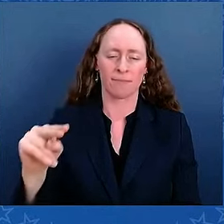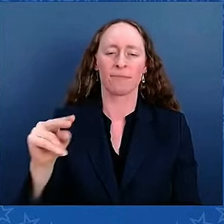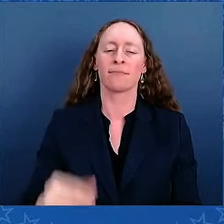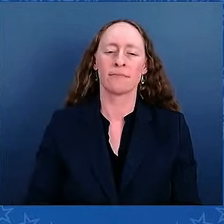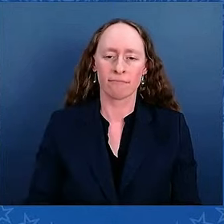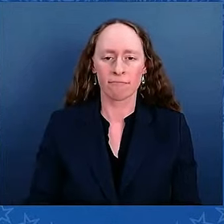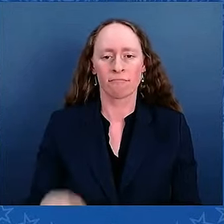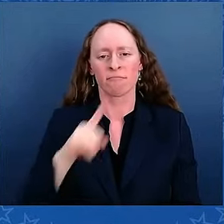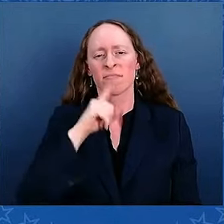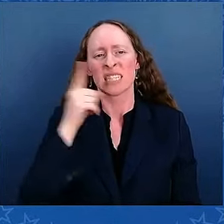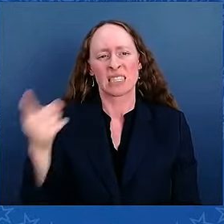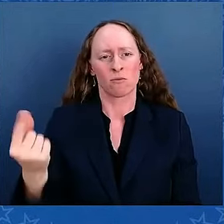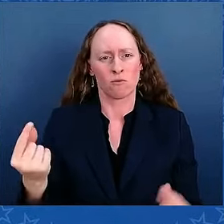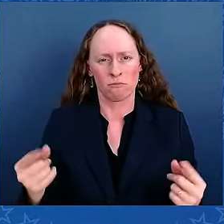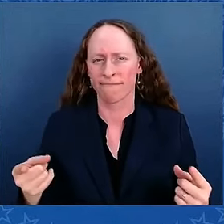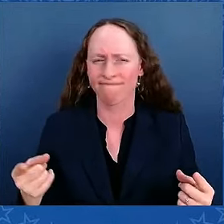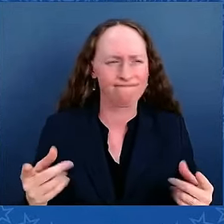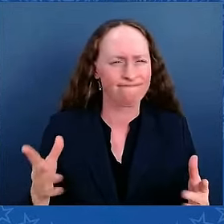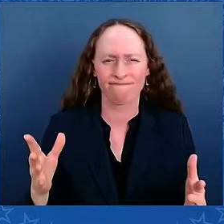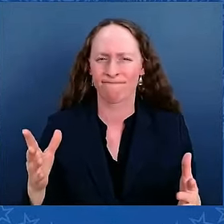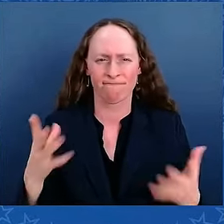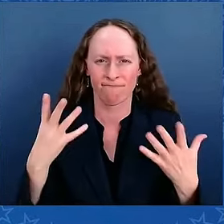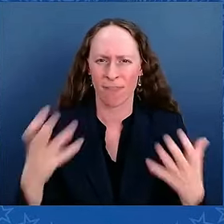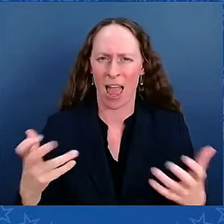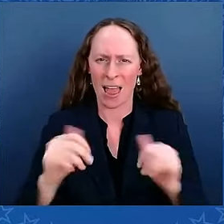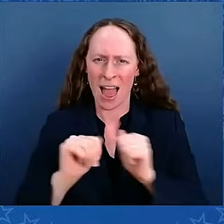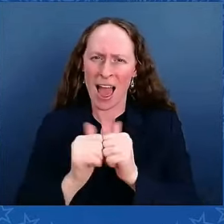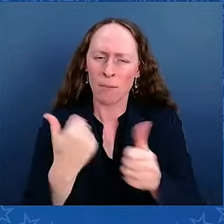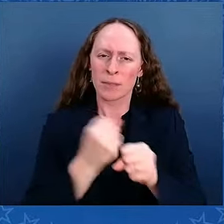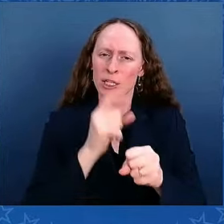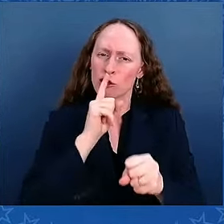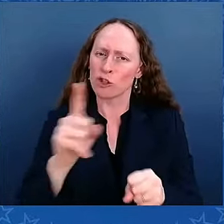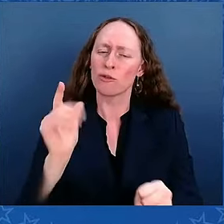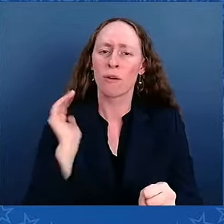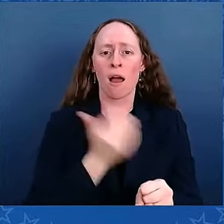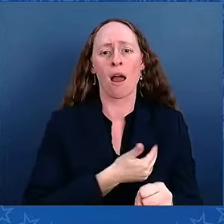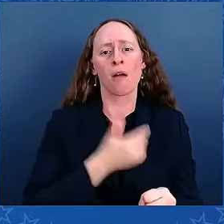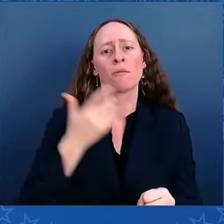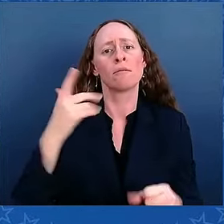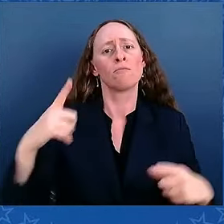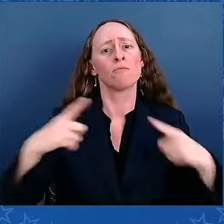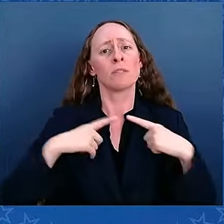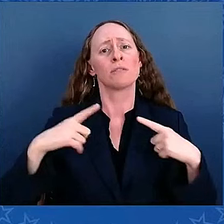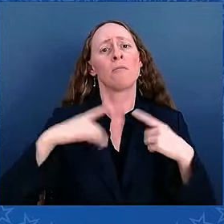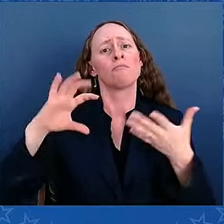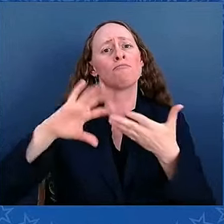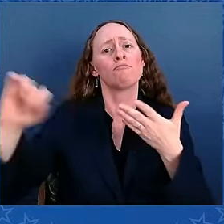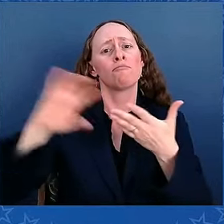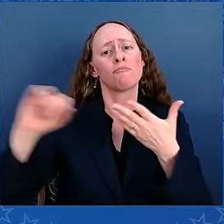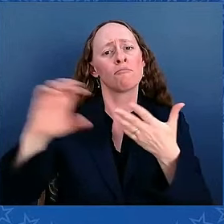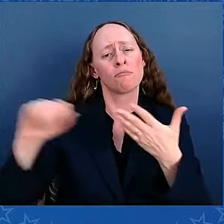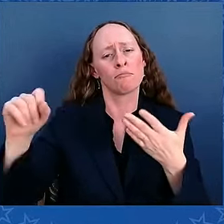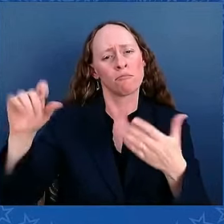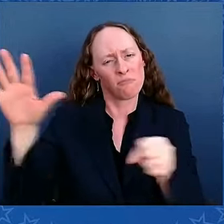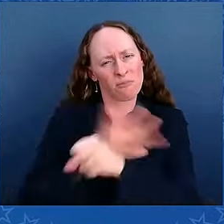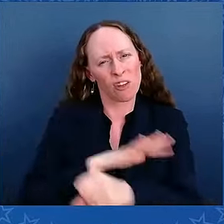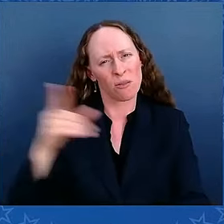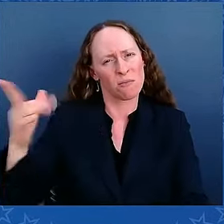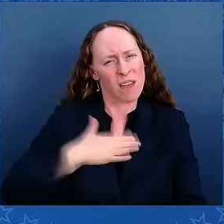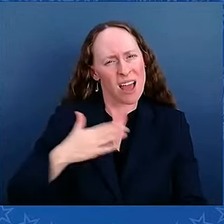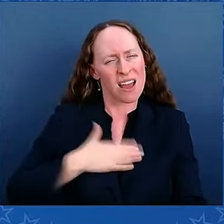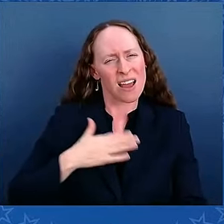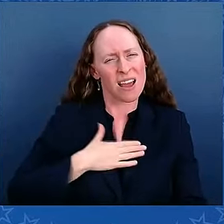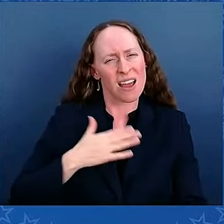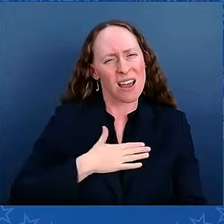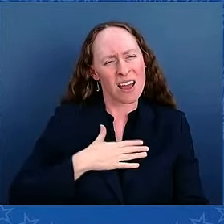And the previous administration, obviously, did nothing to forward the Butch Lewis Act. And many of the